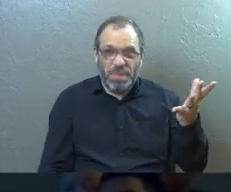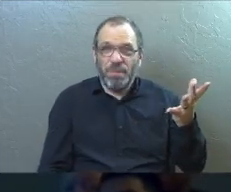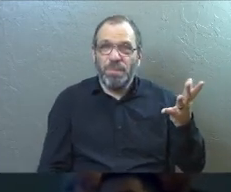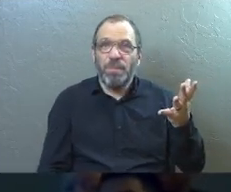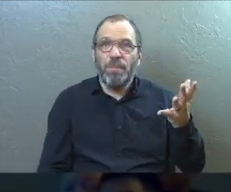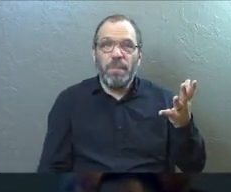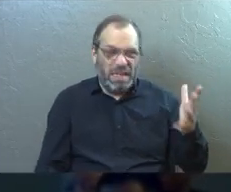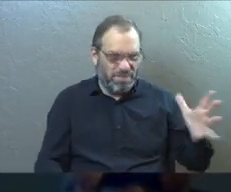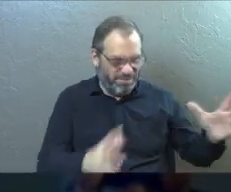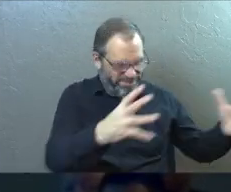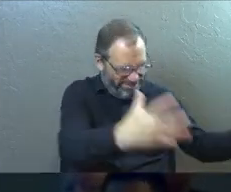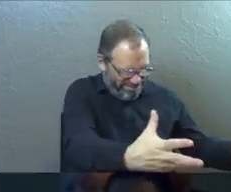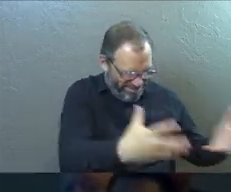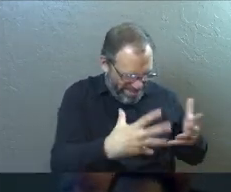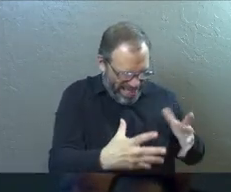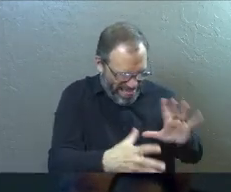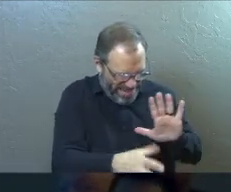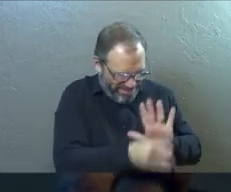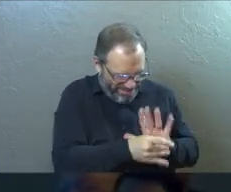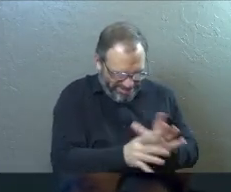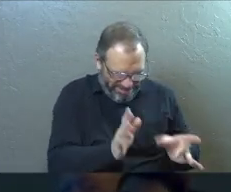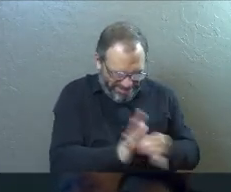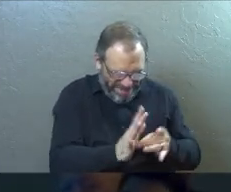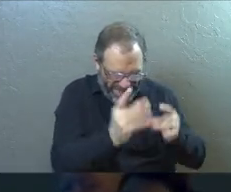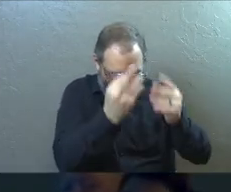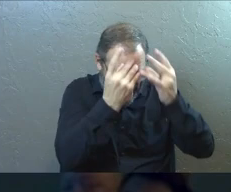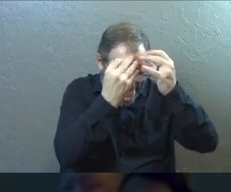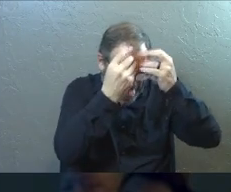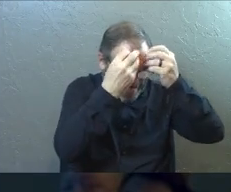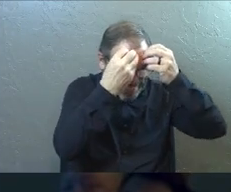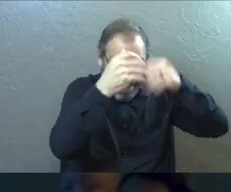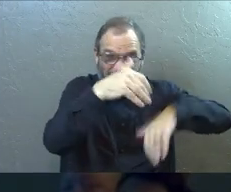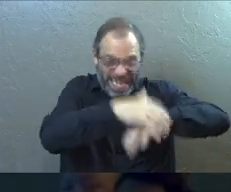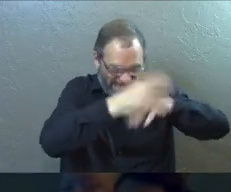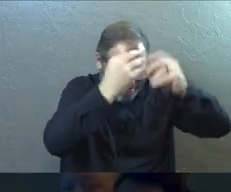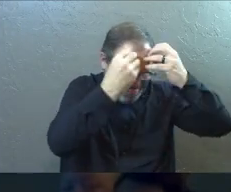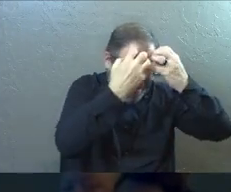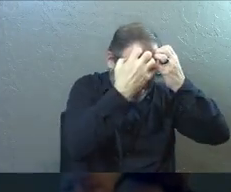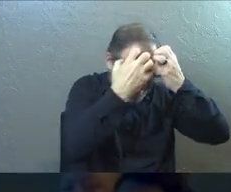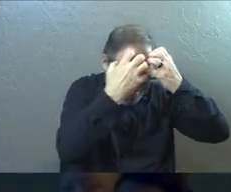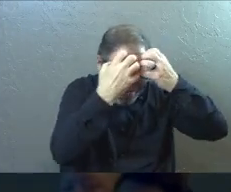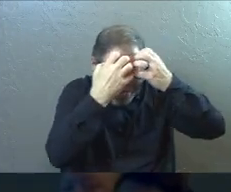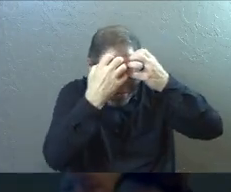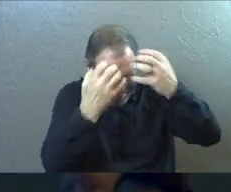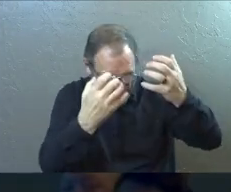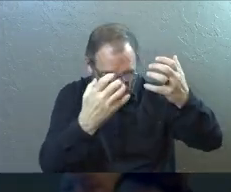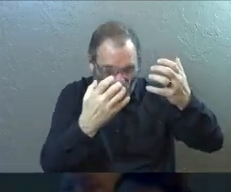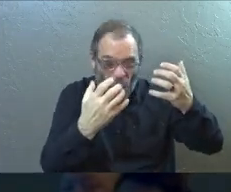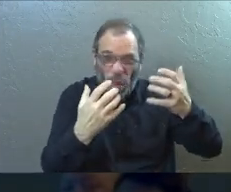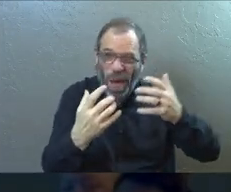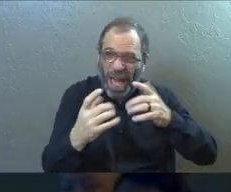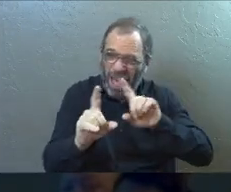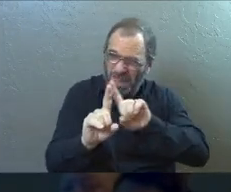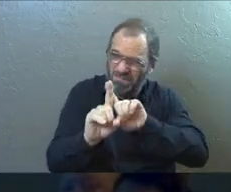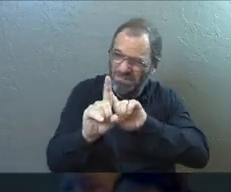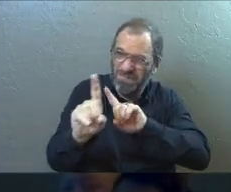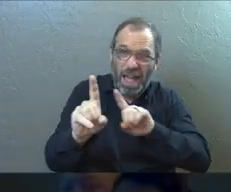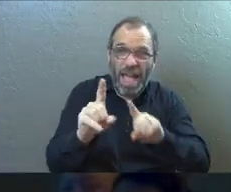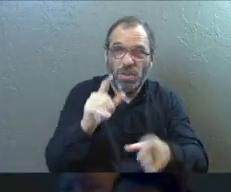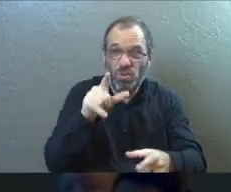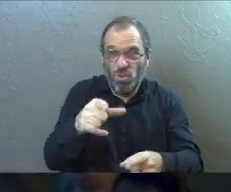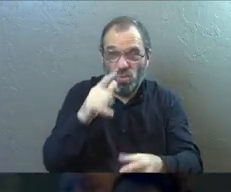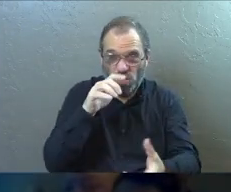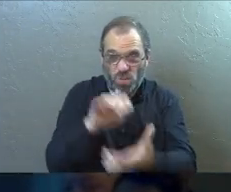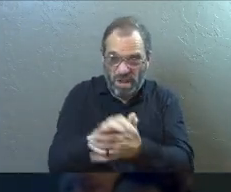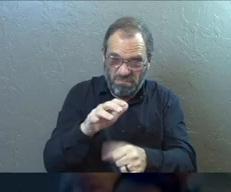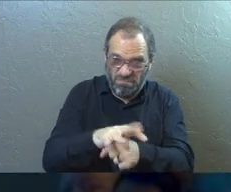And you're taking that in and it's sticking in your thoughts and you're trying to process it at night. And you wonder why you're losing your temper with your